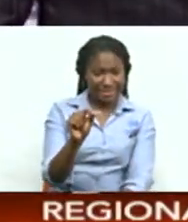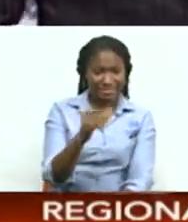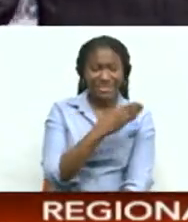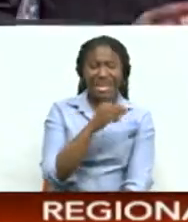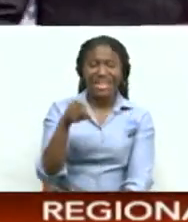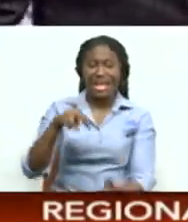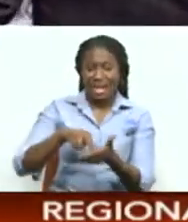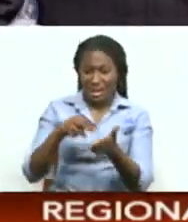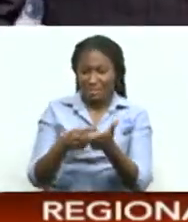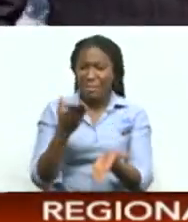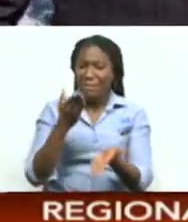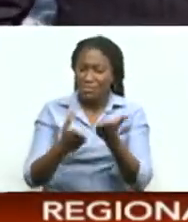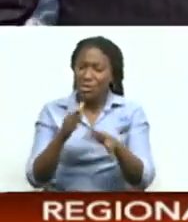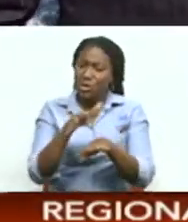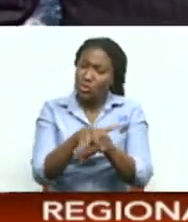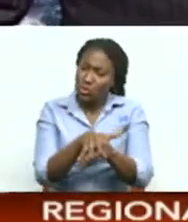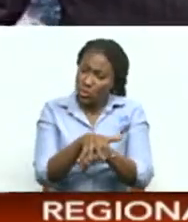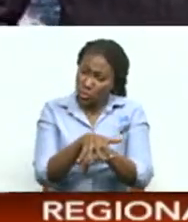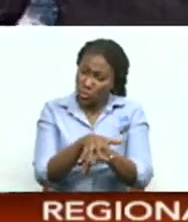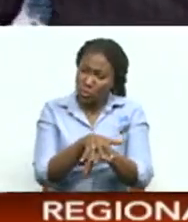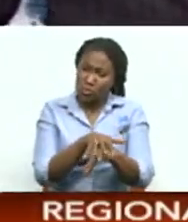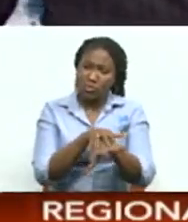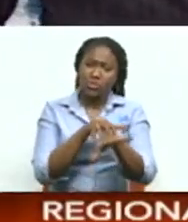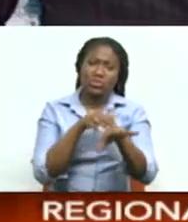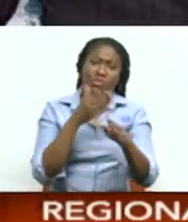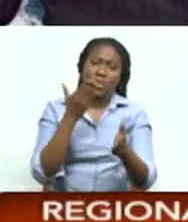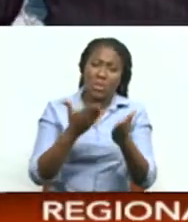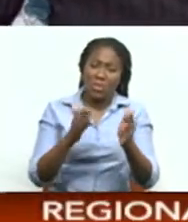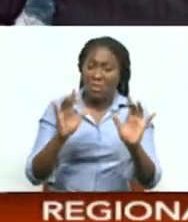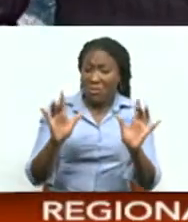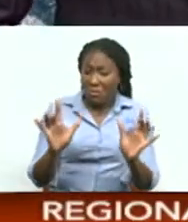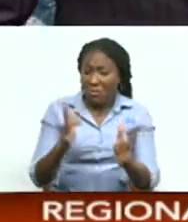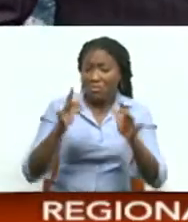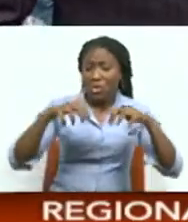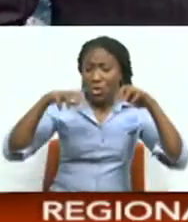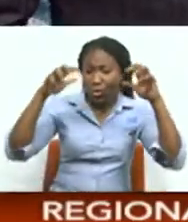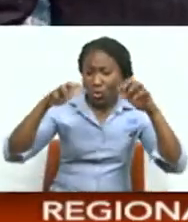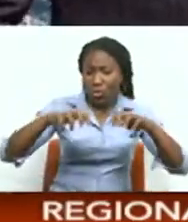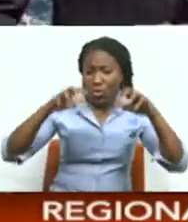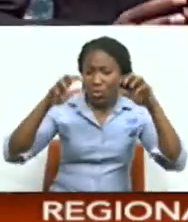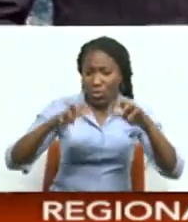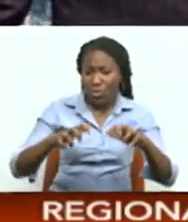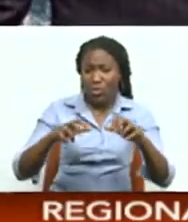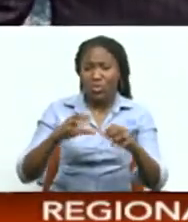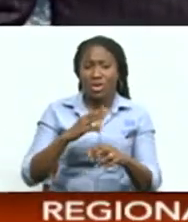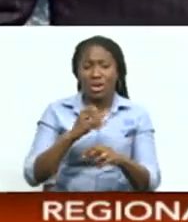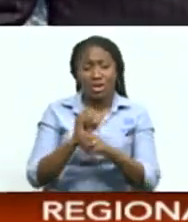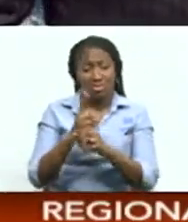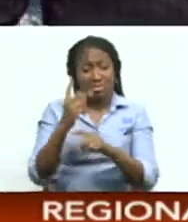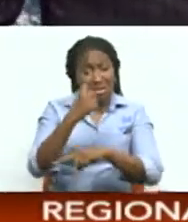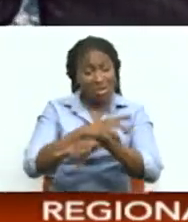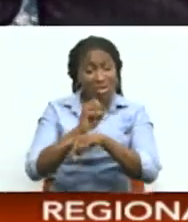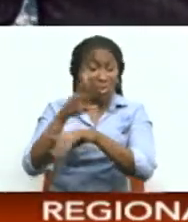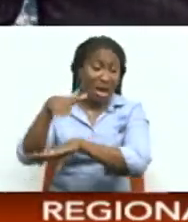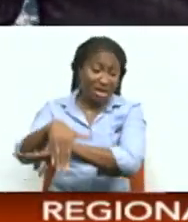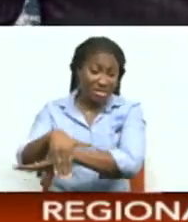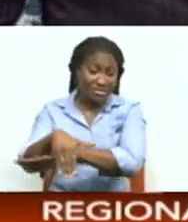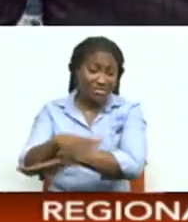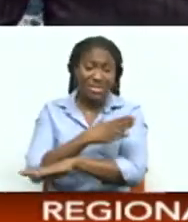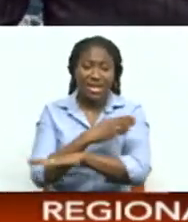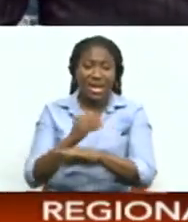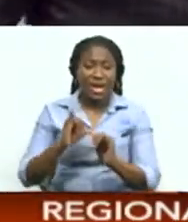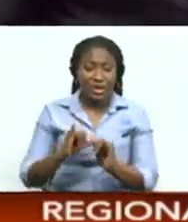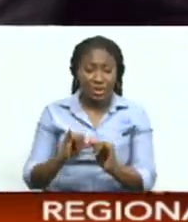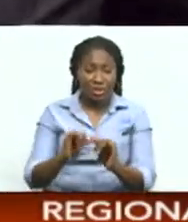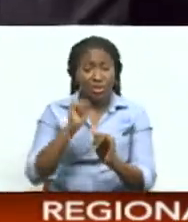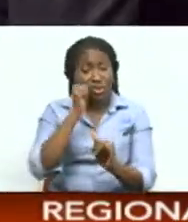potential slow for an isolated moderate to heavy shower Through the day and even into the night But for the next